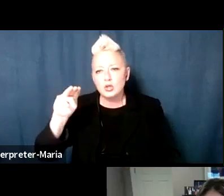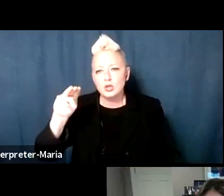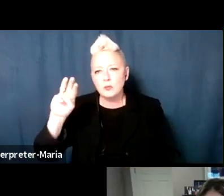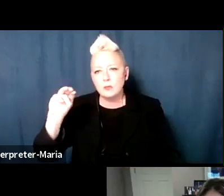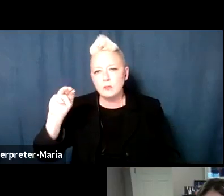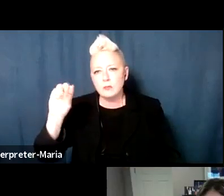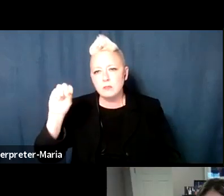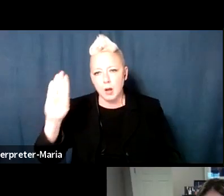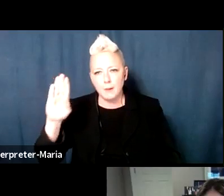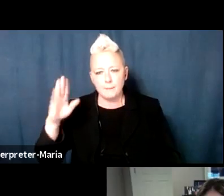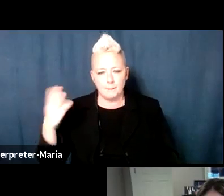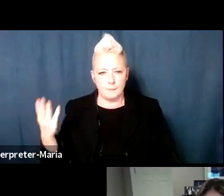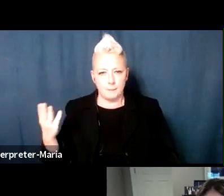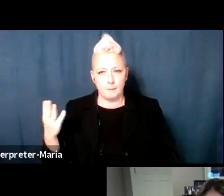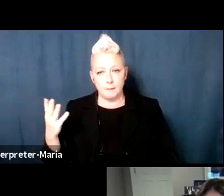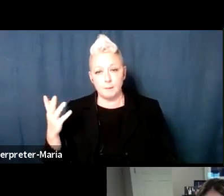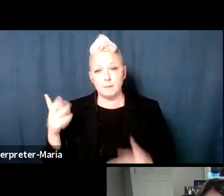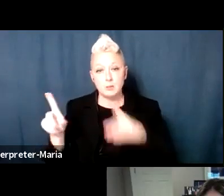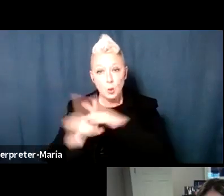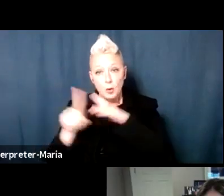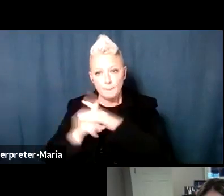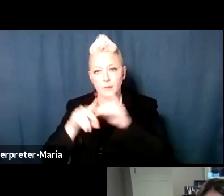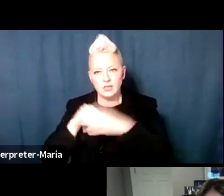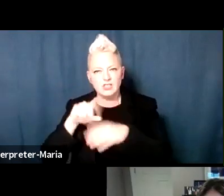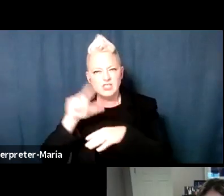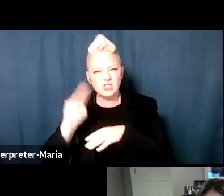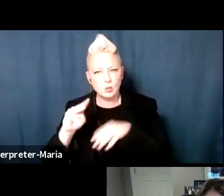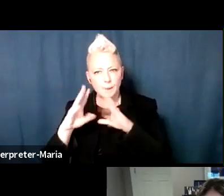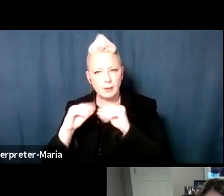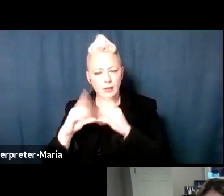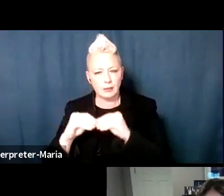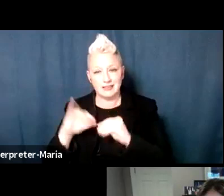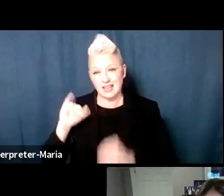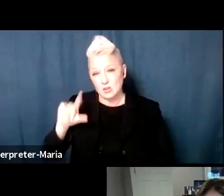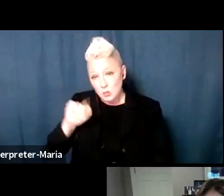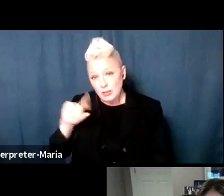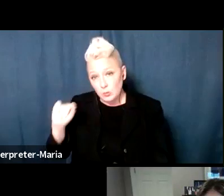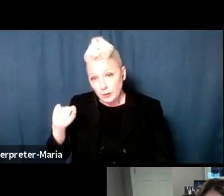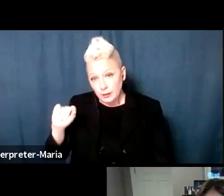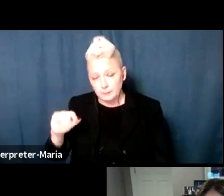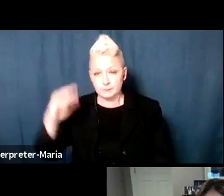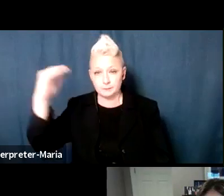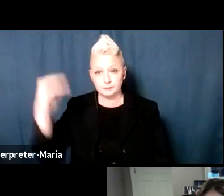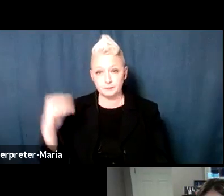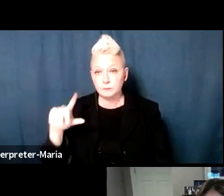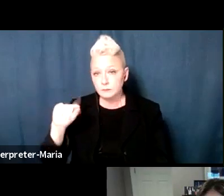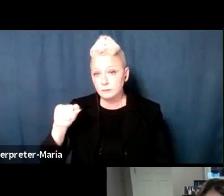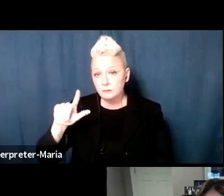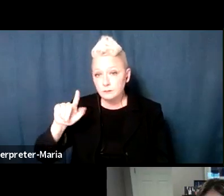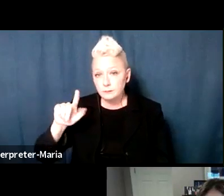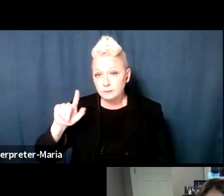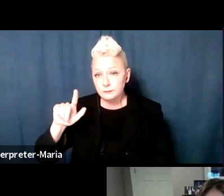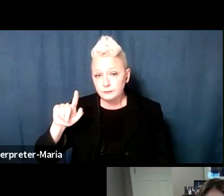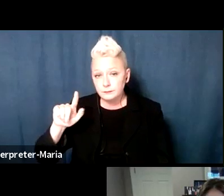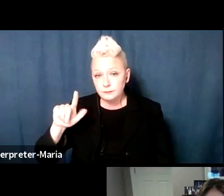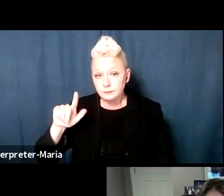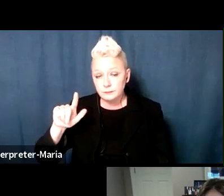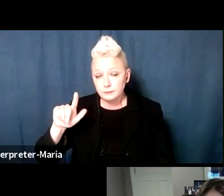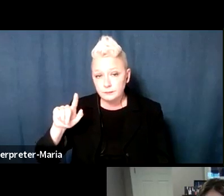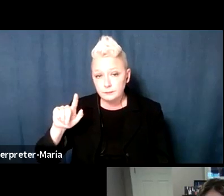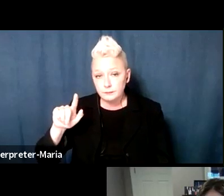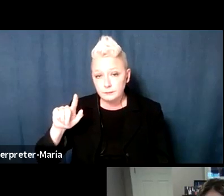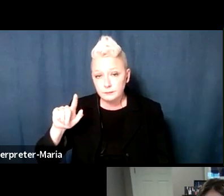very, very significant. Now, that's 2020. In 2021, we saw the